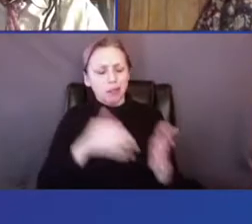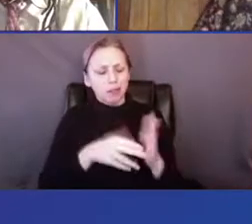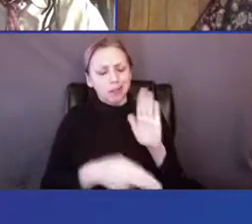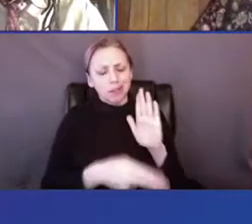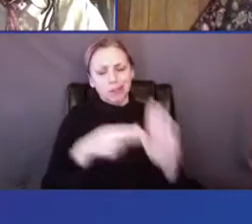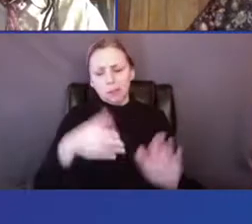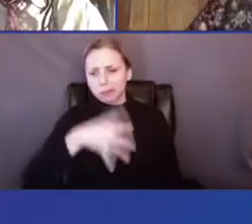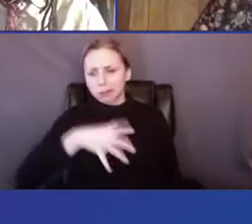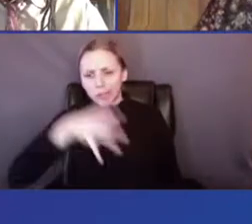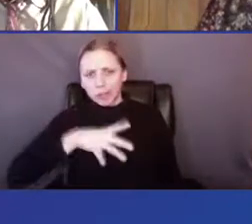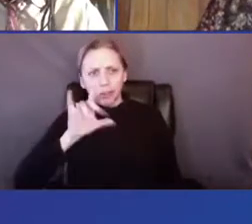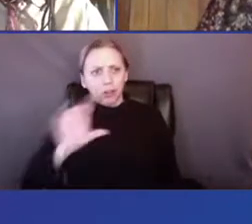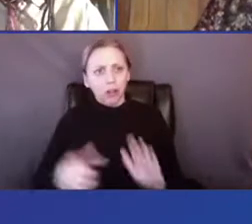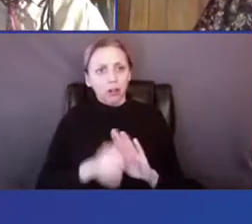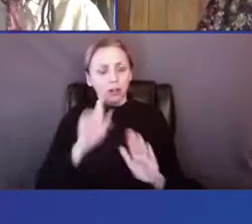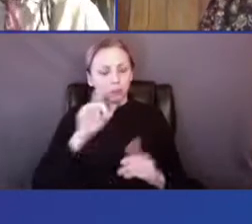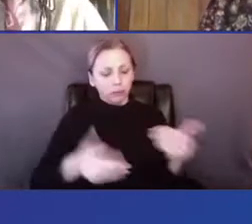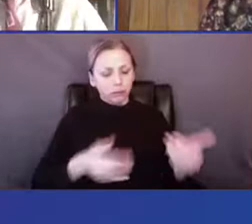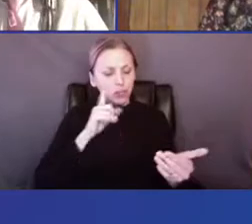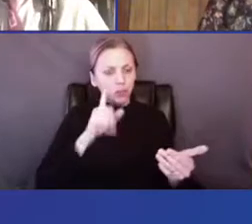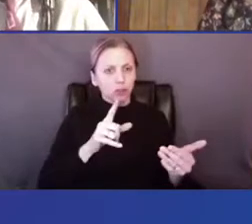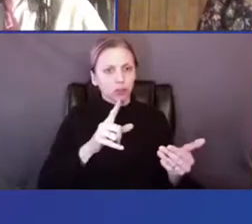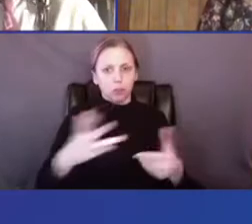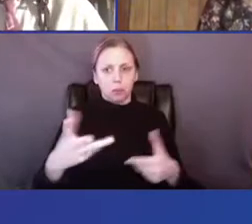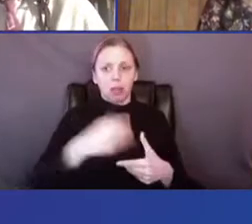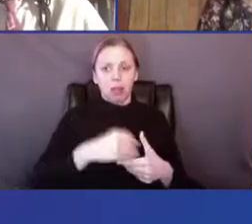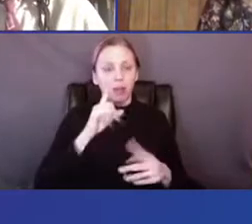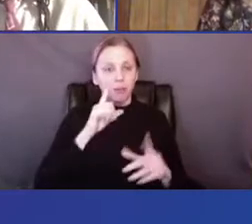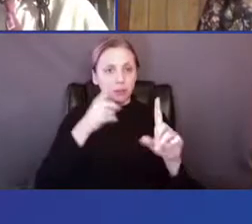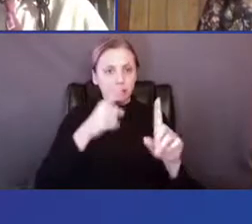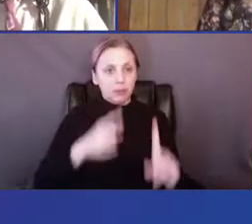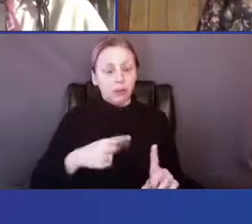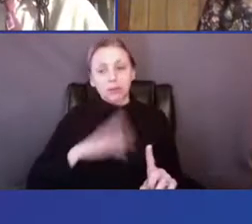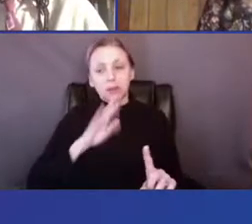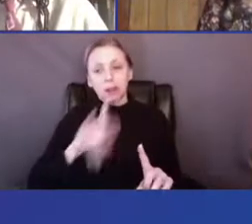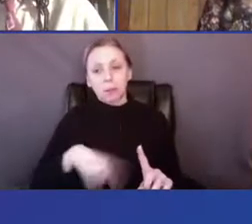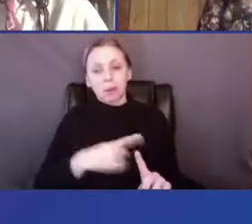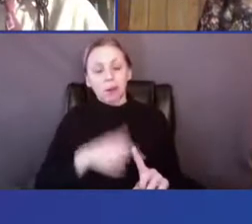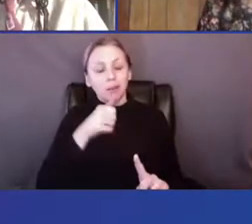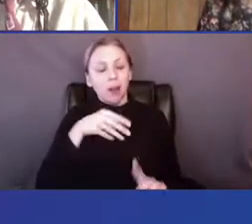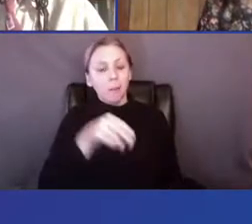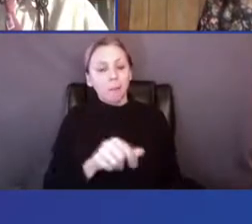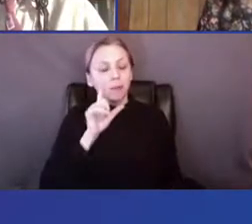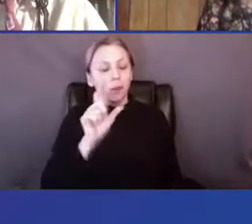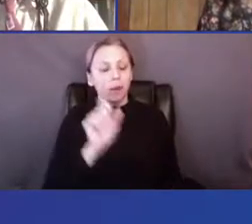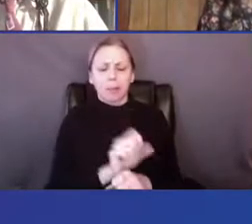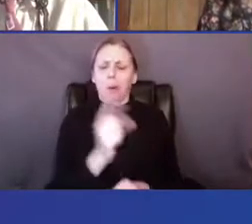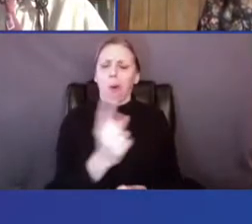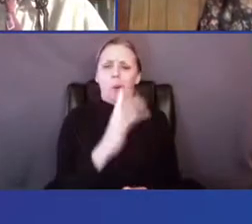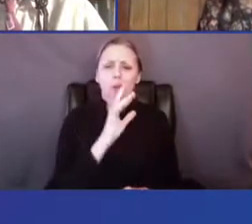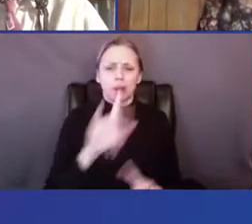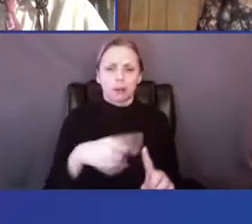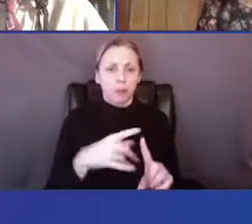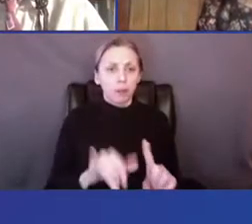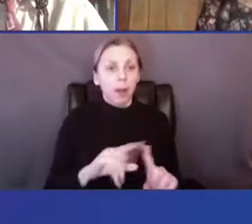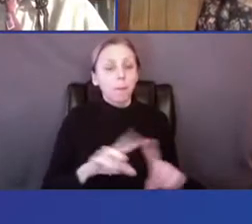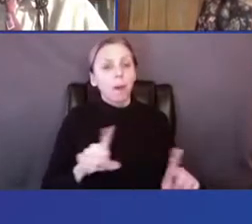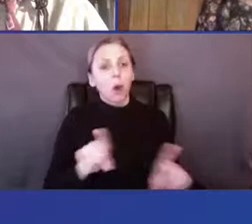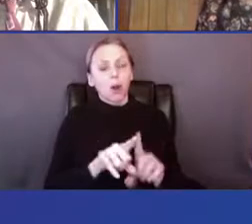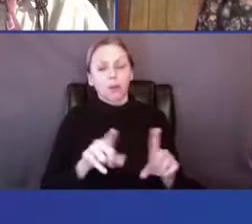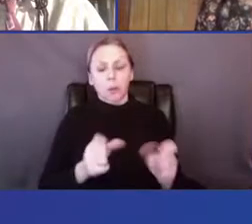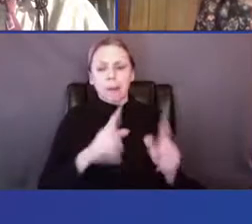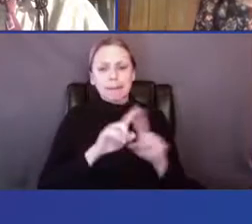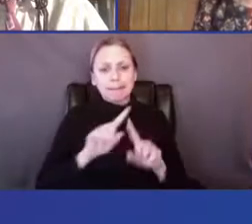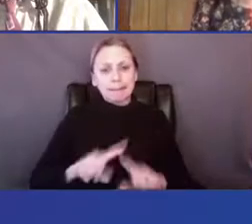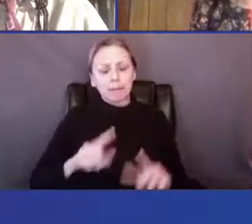underneath invitations to belong on certain terms. So we talk about uncompensated labor in dance all the time, but the layers of